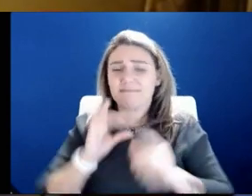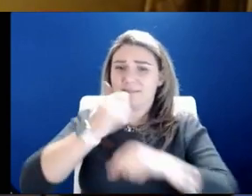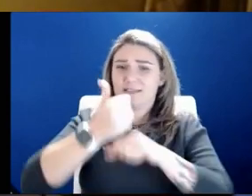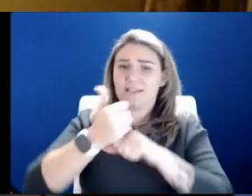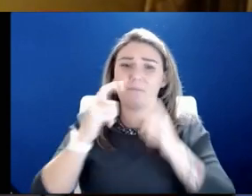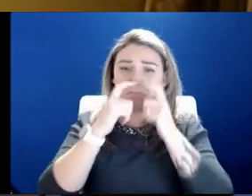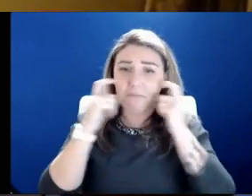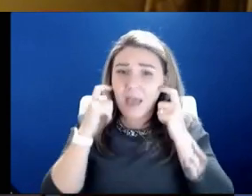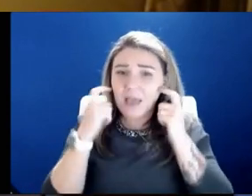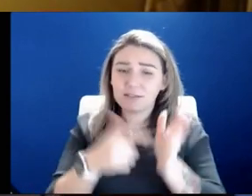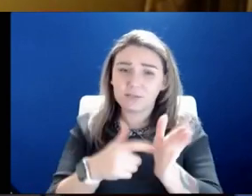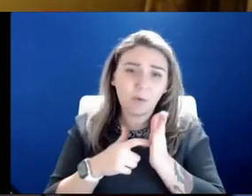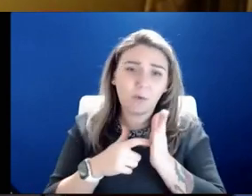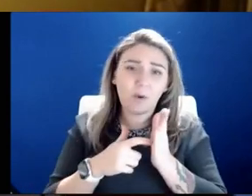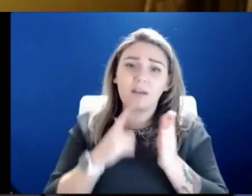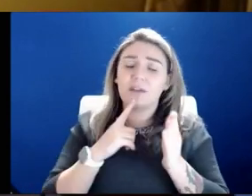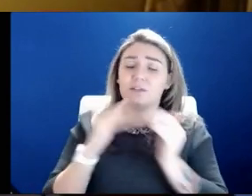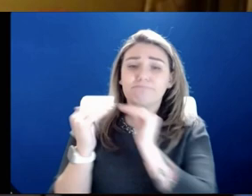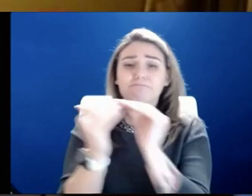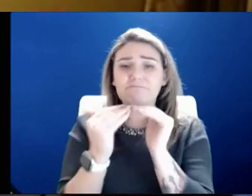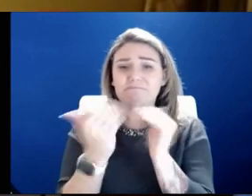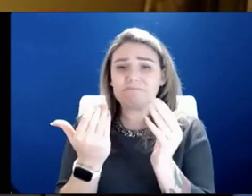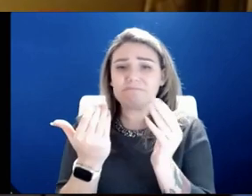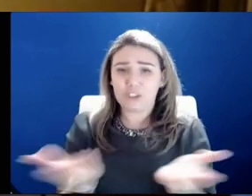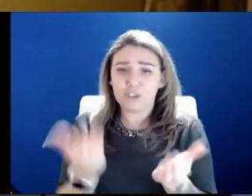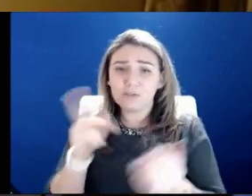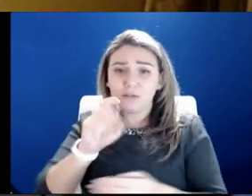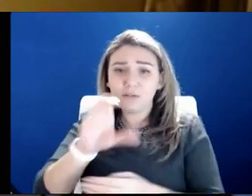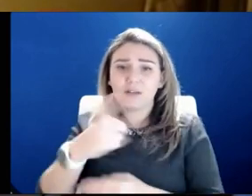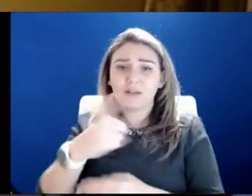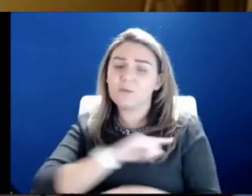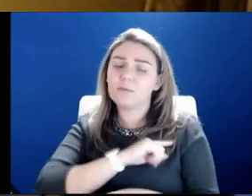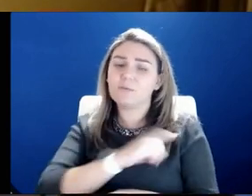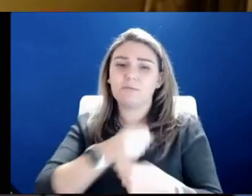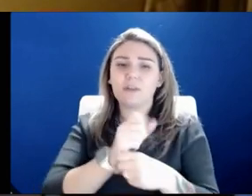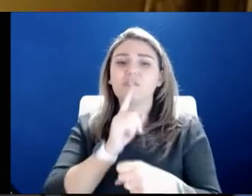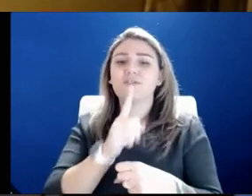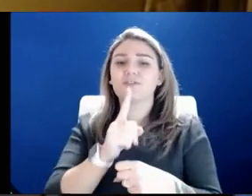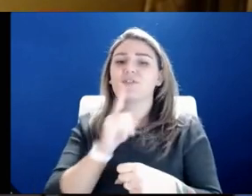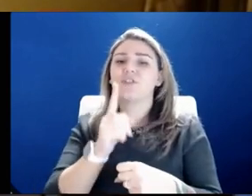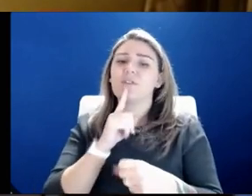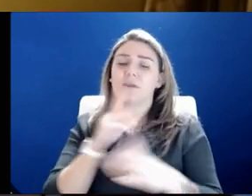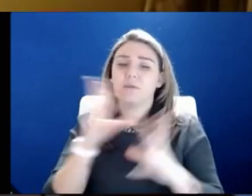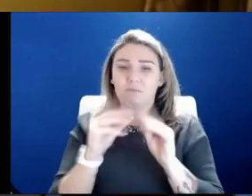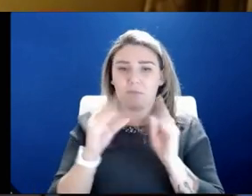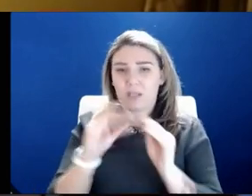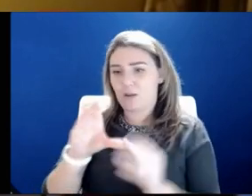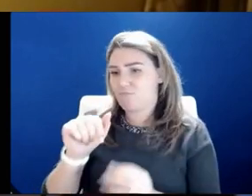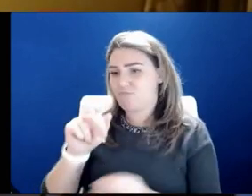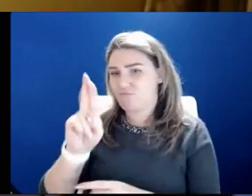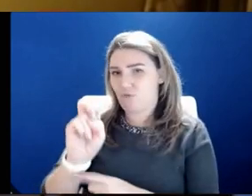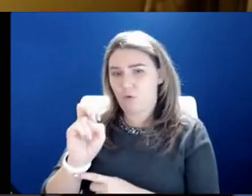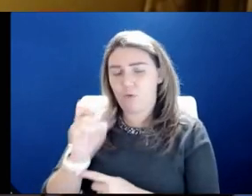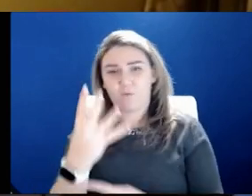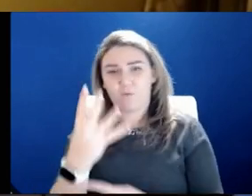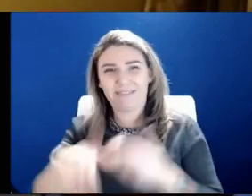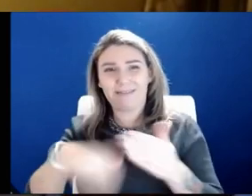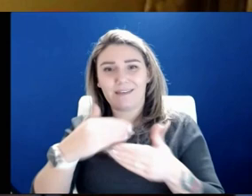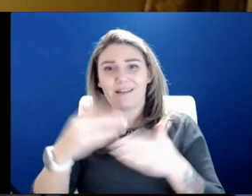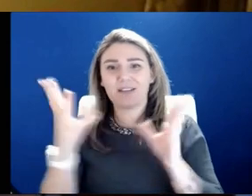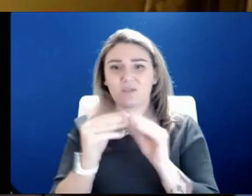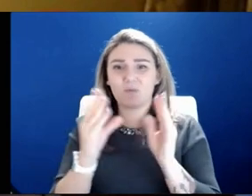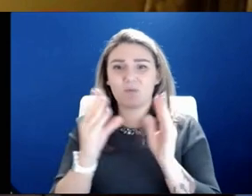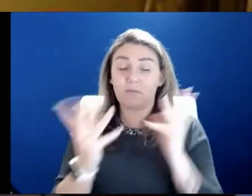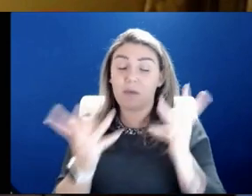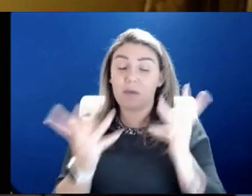mask requirement universally in Kansas City. We'll make sure we have our meeting with the Corps 4, and hopefully in the next week or so, we may even have more